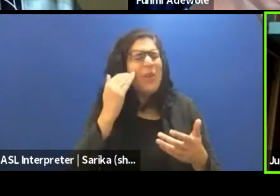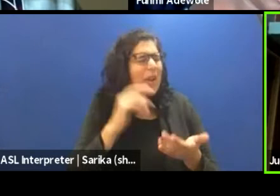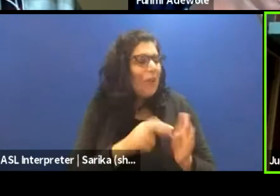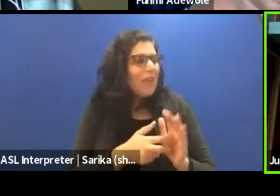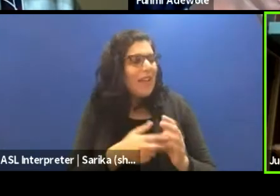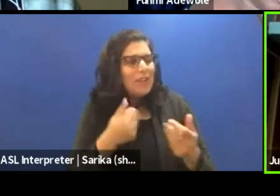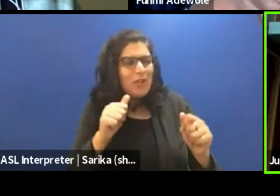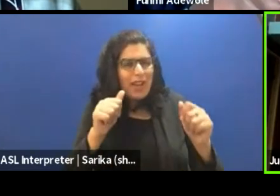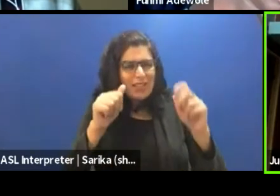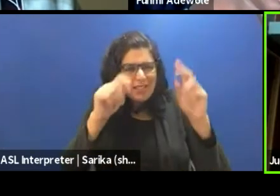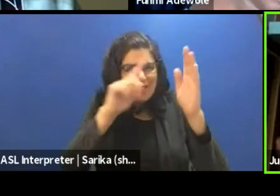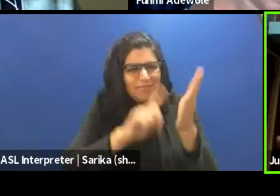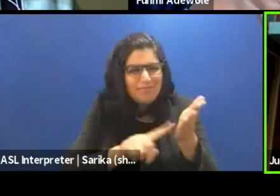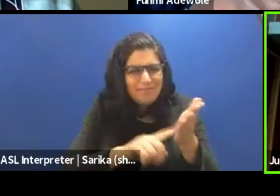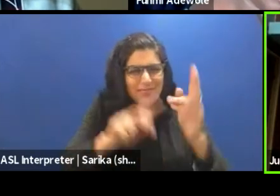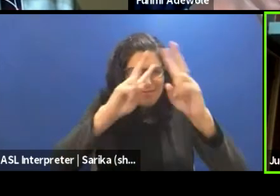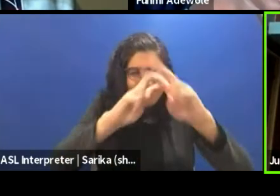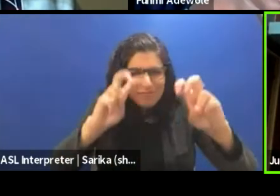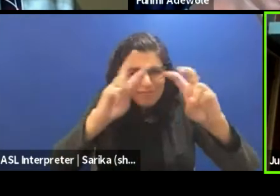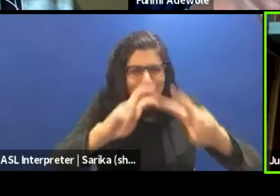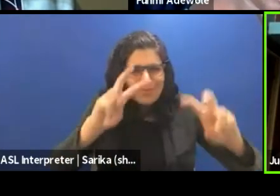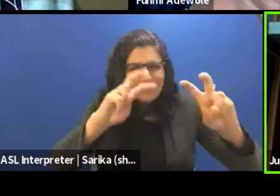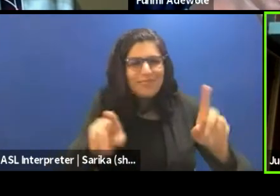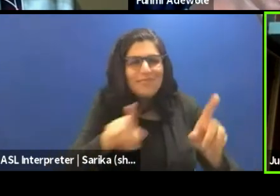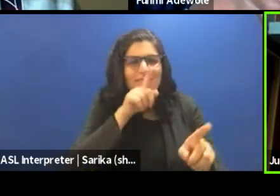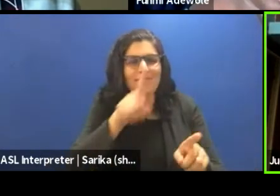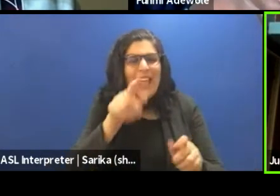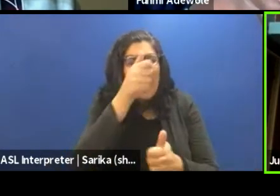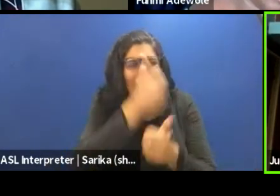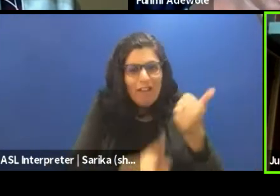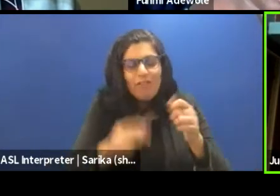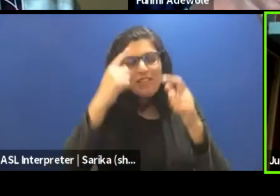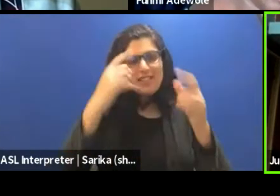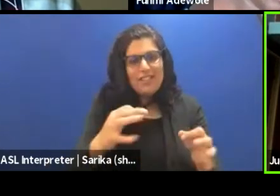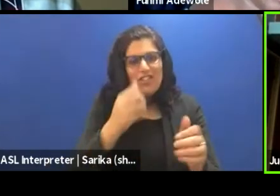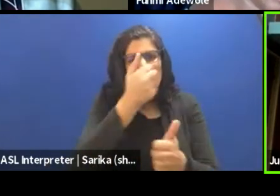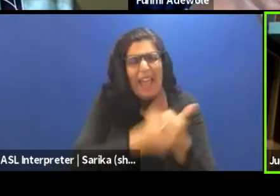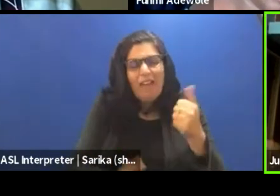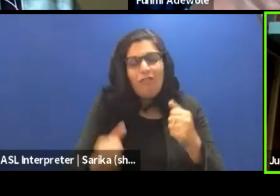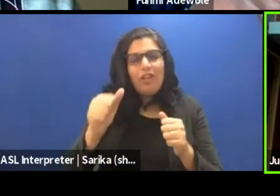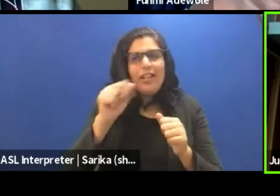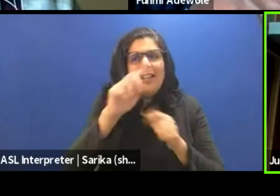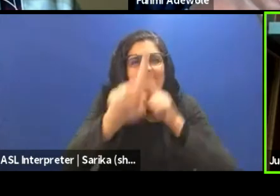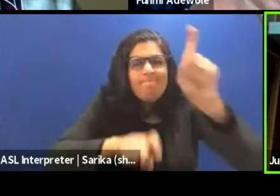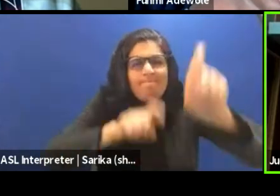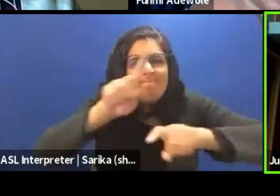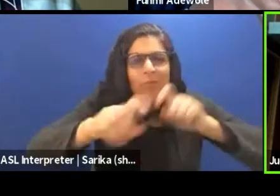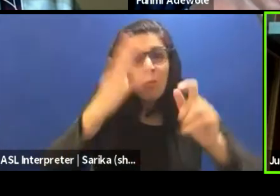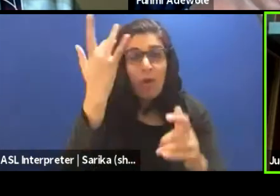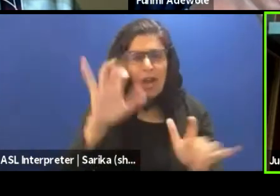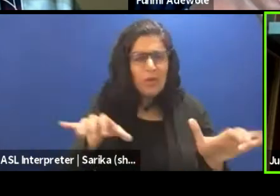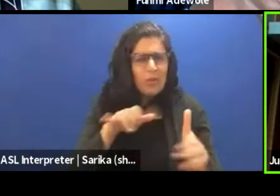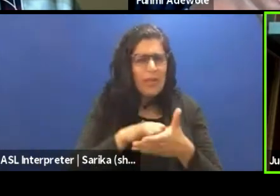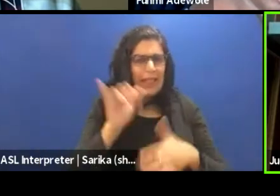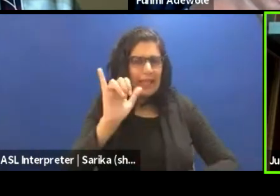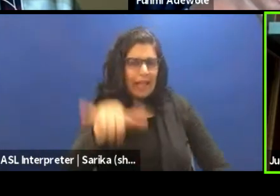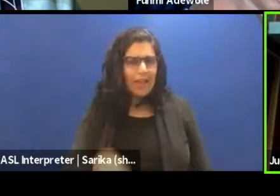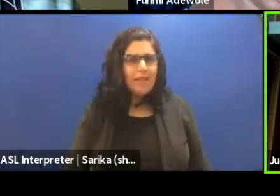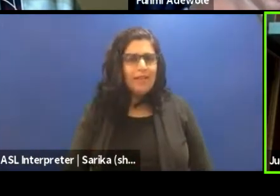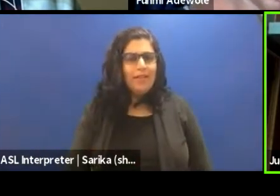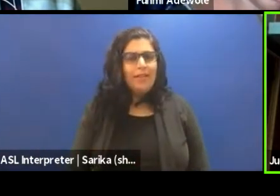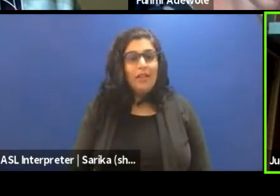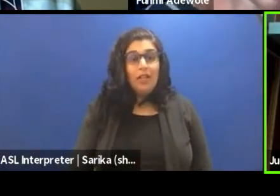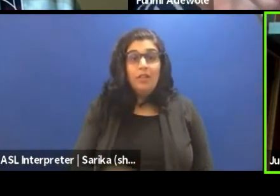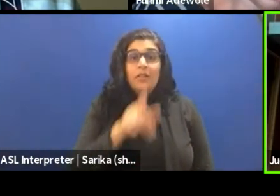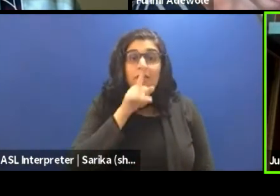try to find that truth in every decision, every confrontation with that art form. Why are we doing it? Are you sure, you know,